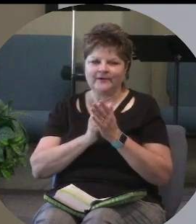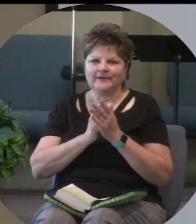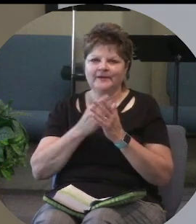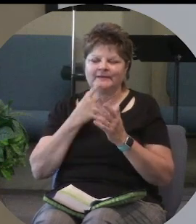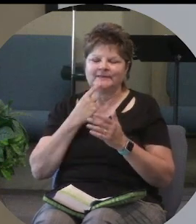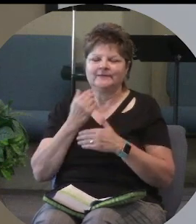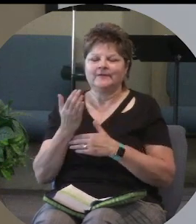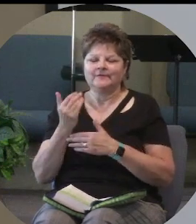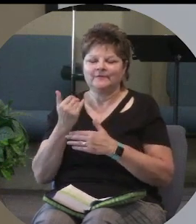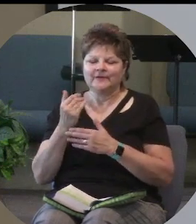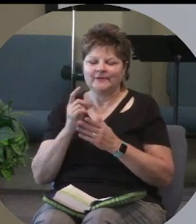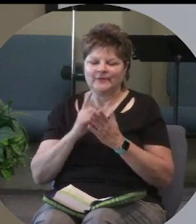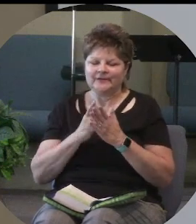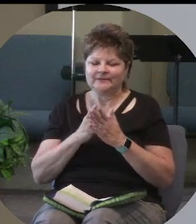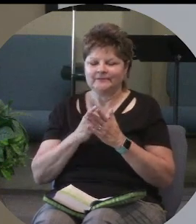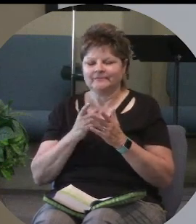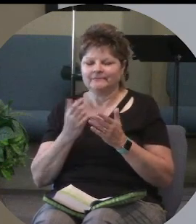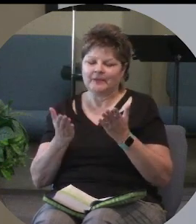let's pray